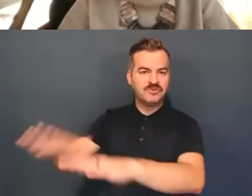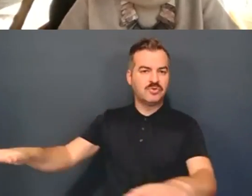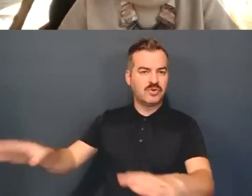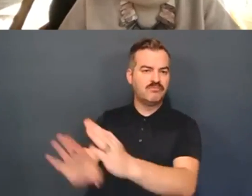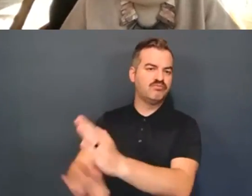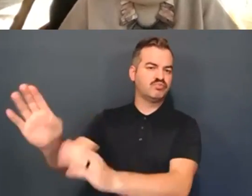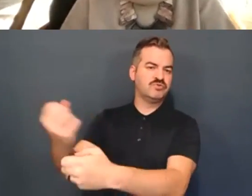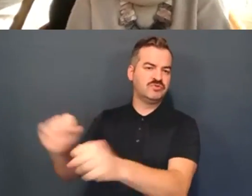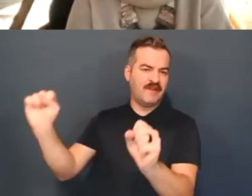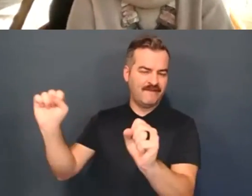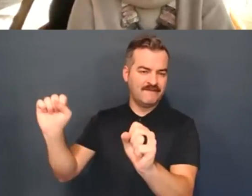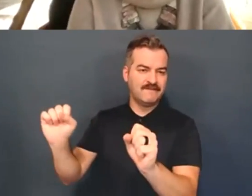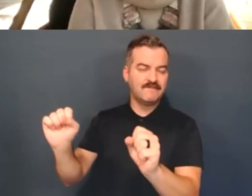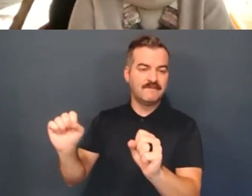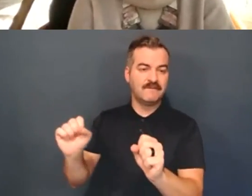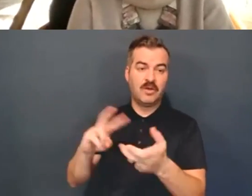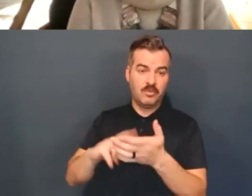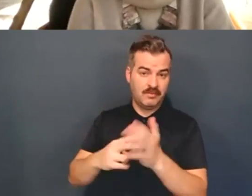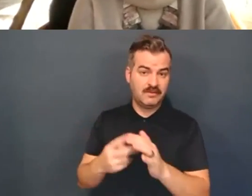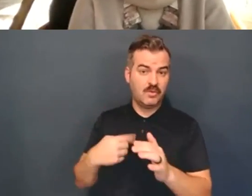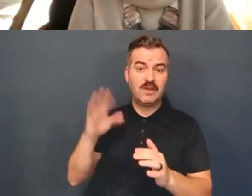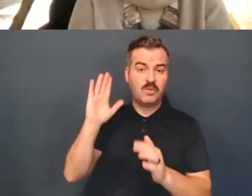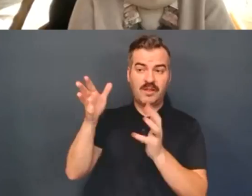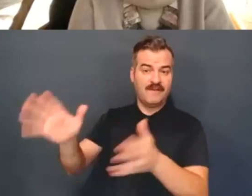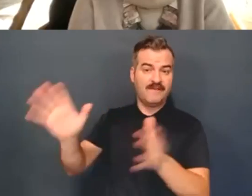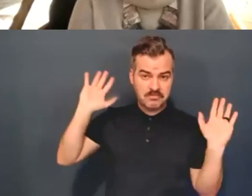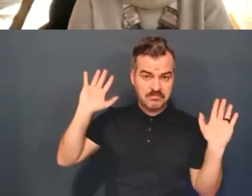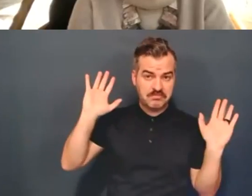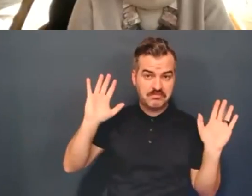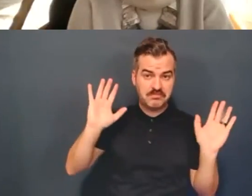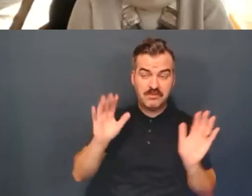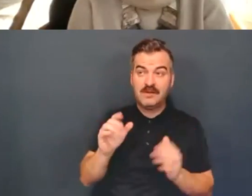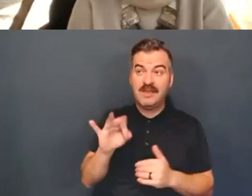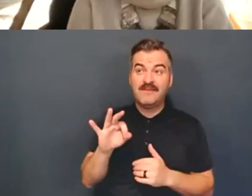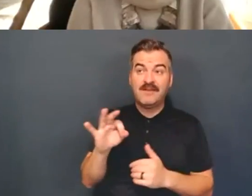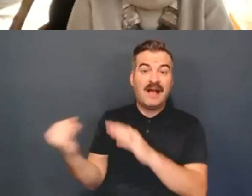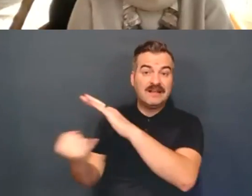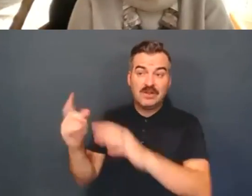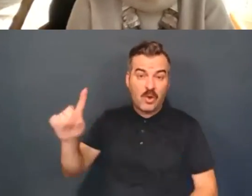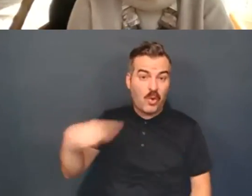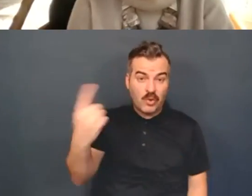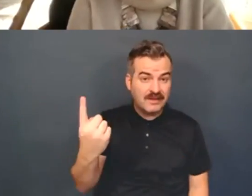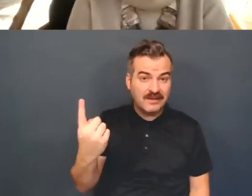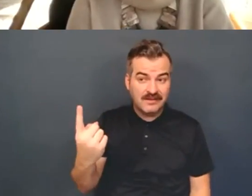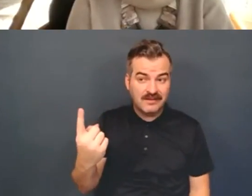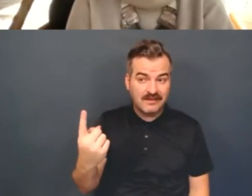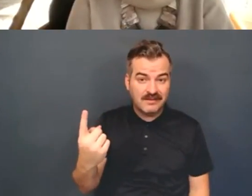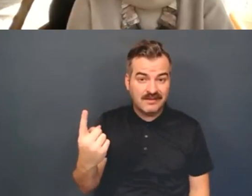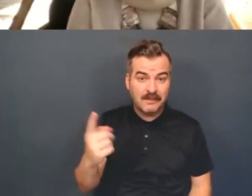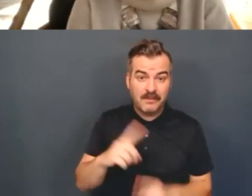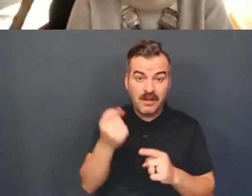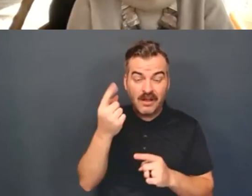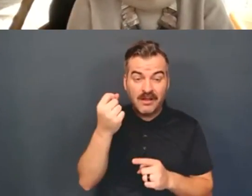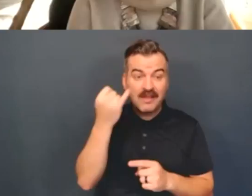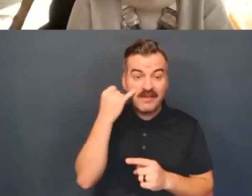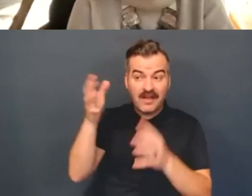surviving COVID, we would leave them alone from their staff, but then they would die because they cannot bathe